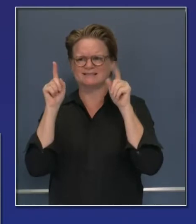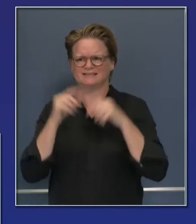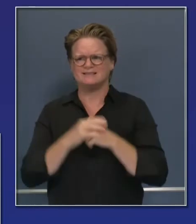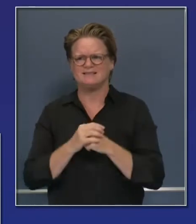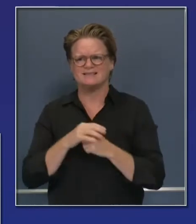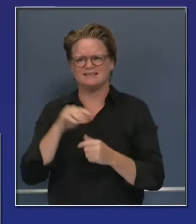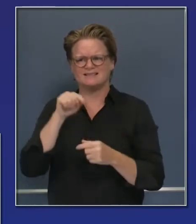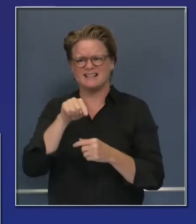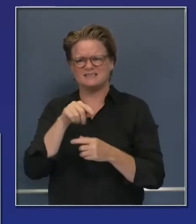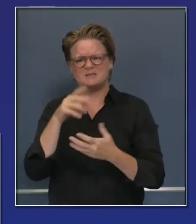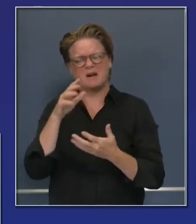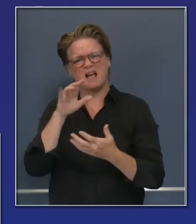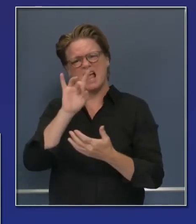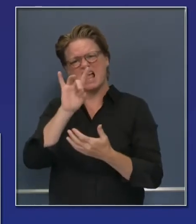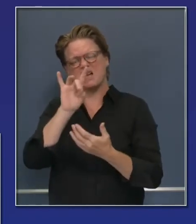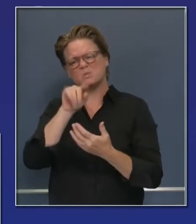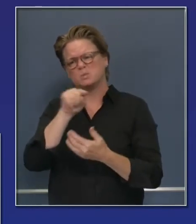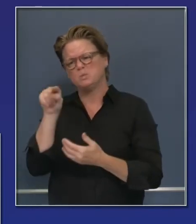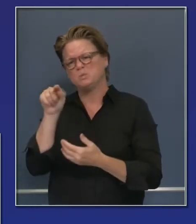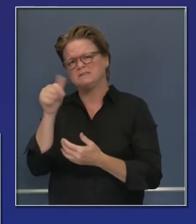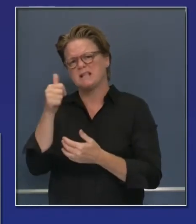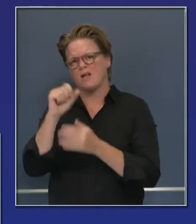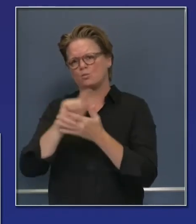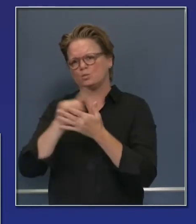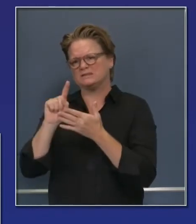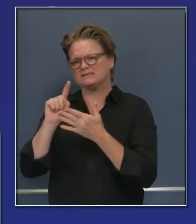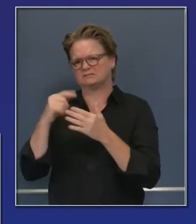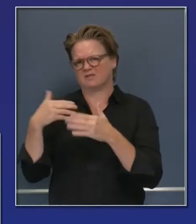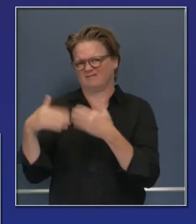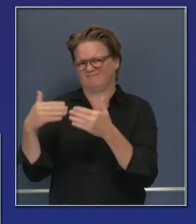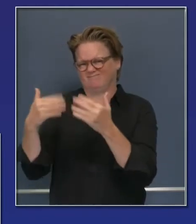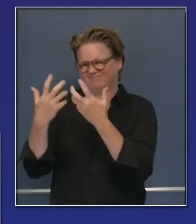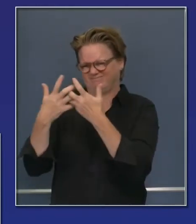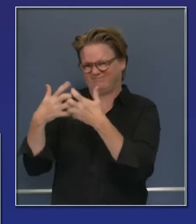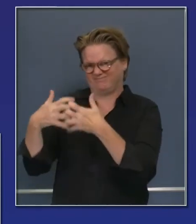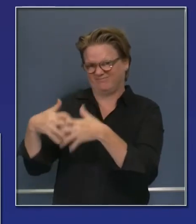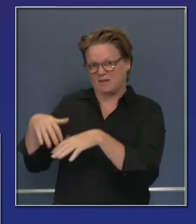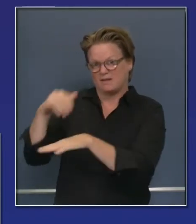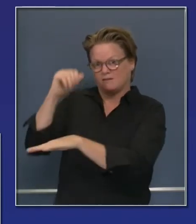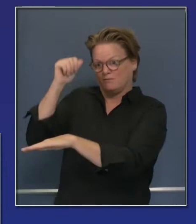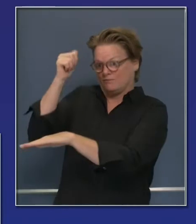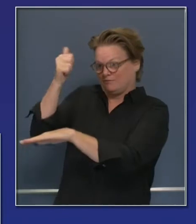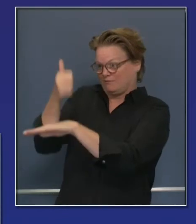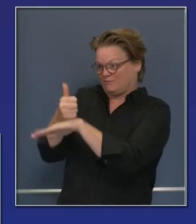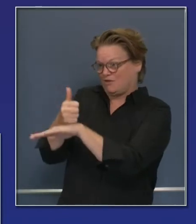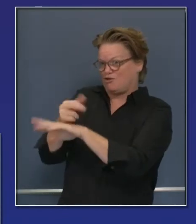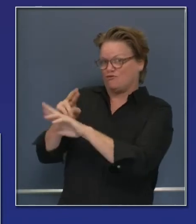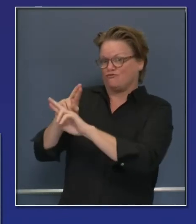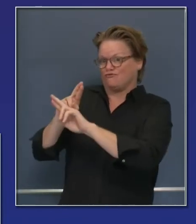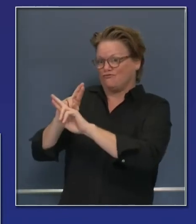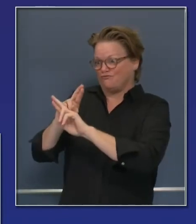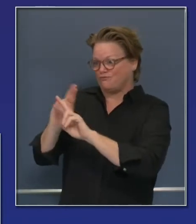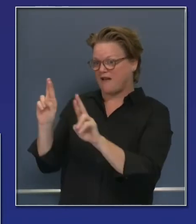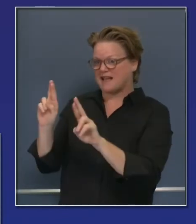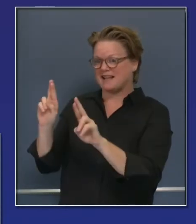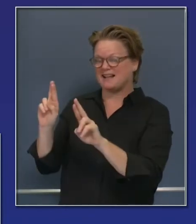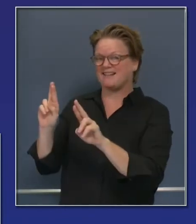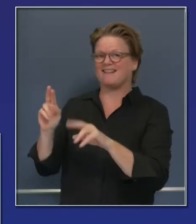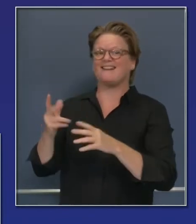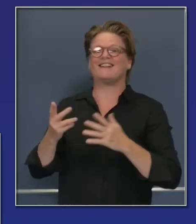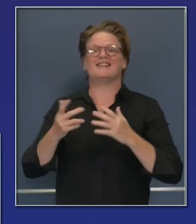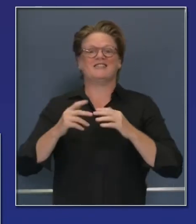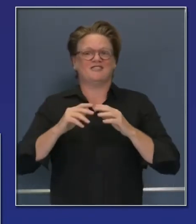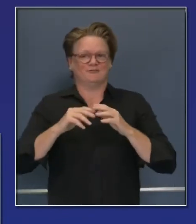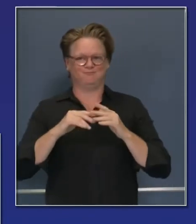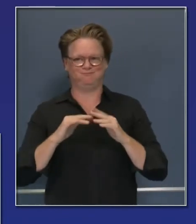this effort as we build out the lab space, as we work to get the logistics work done. And we meet